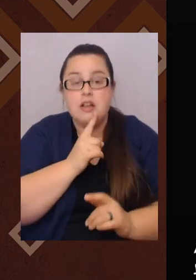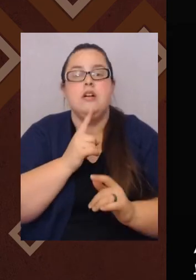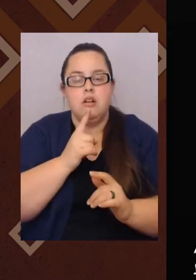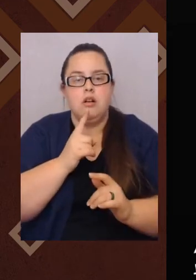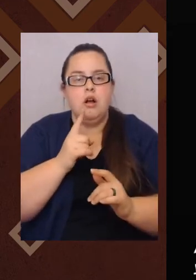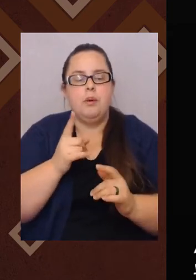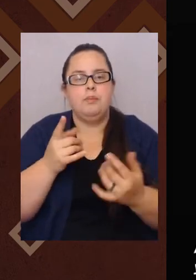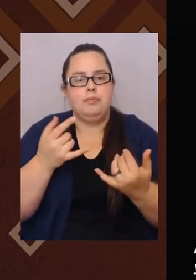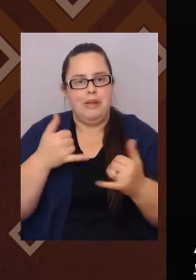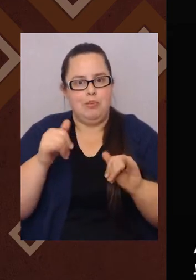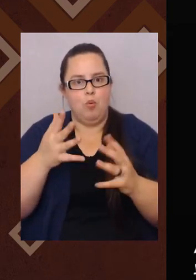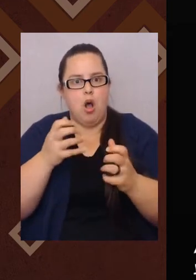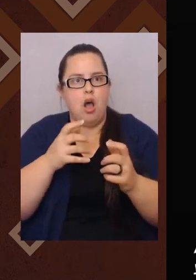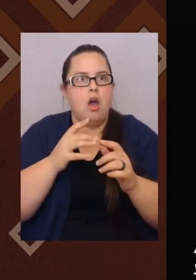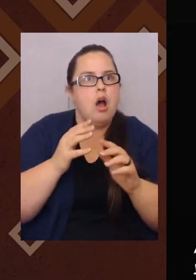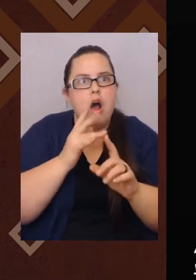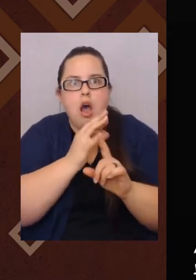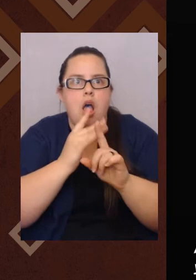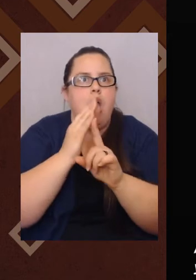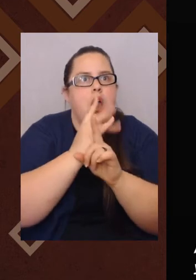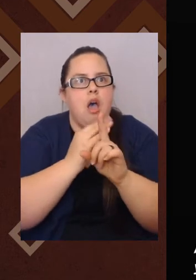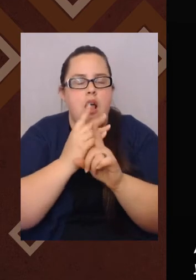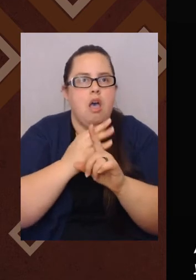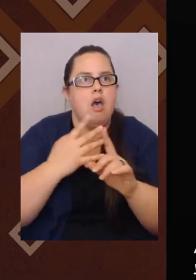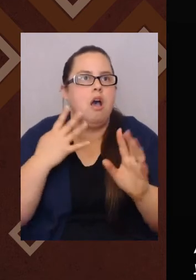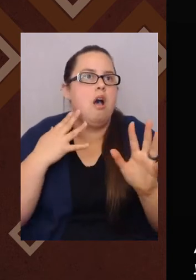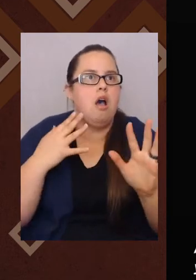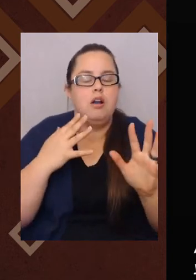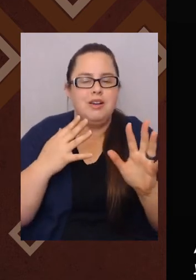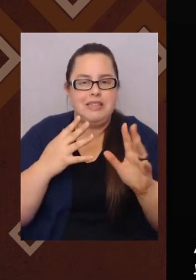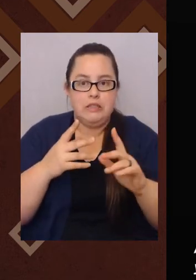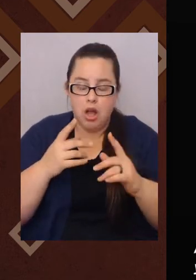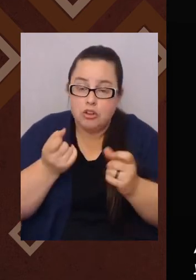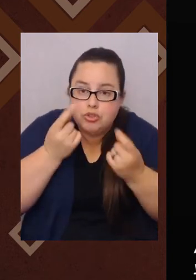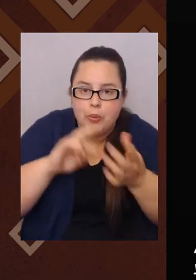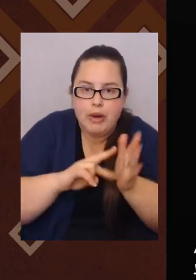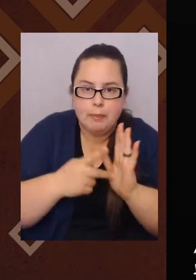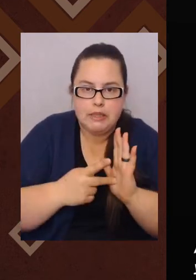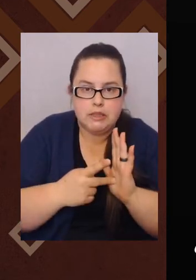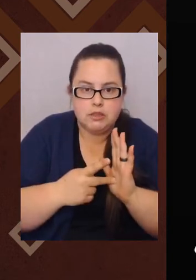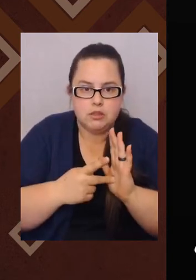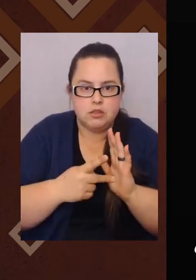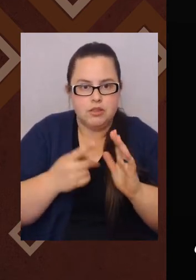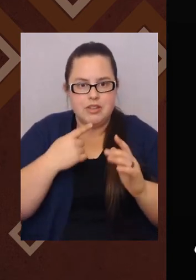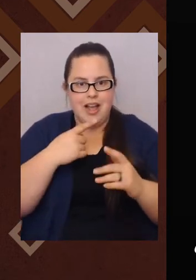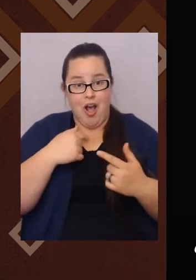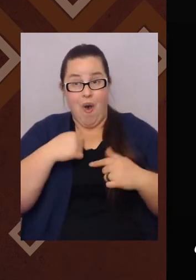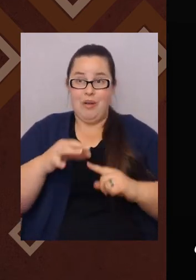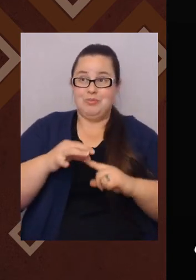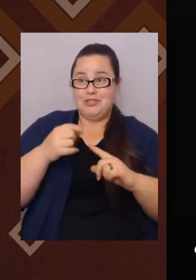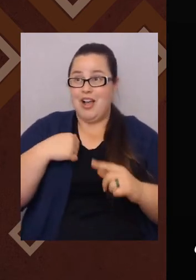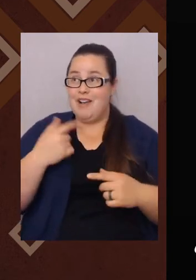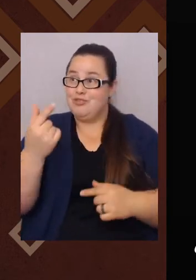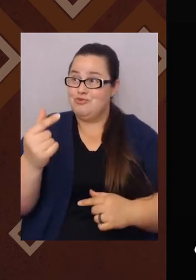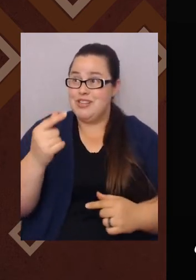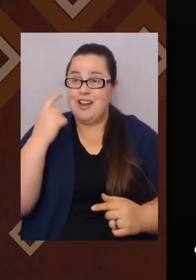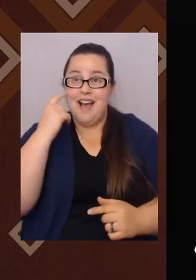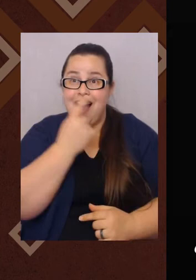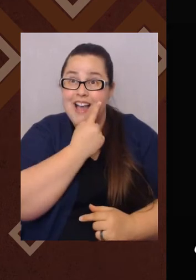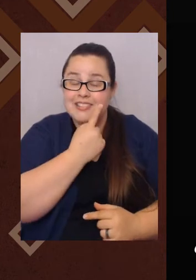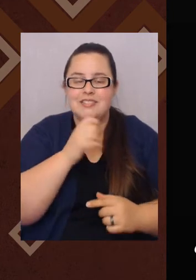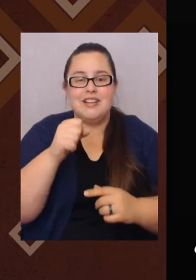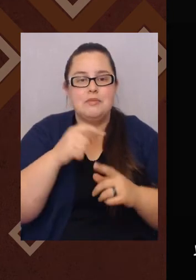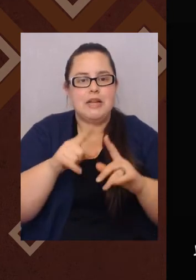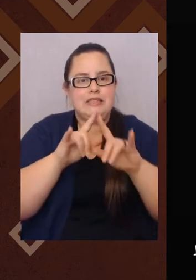So, feel like something was lost. And I don't know if it was just because she was busy raising five kids and didn't